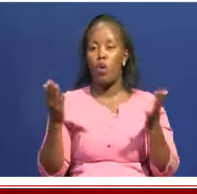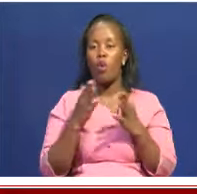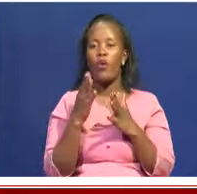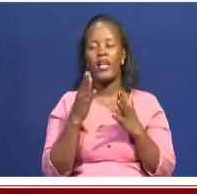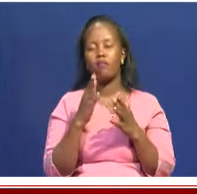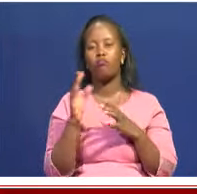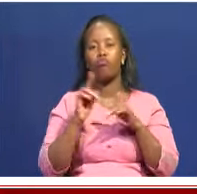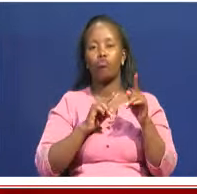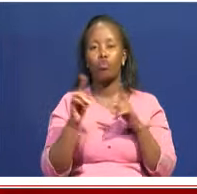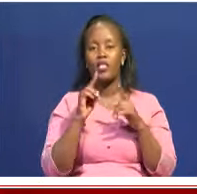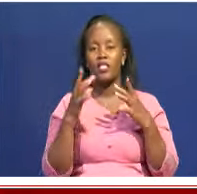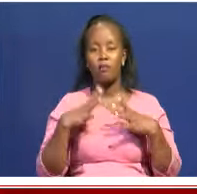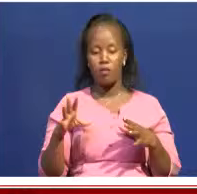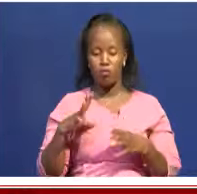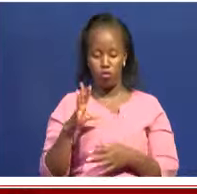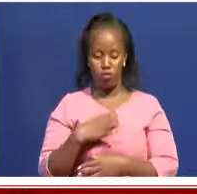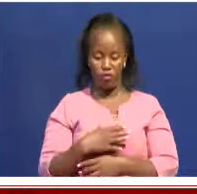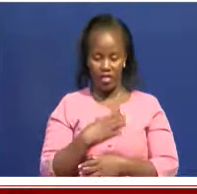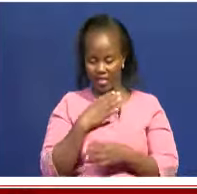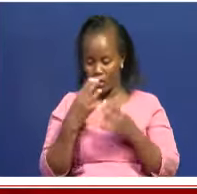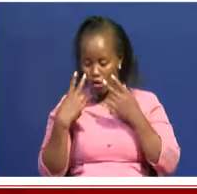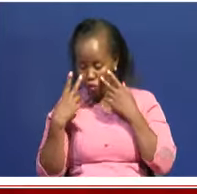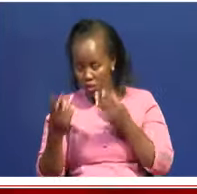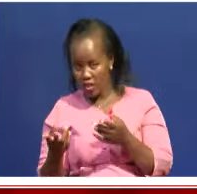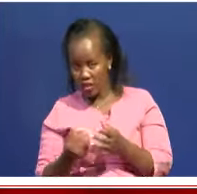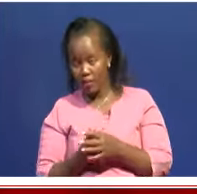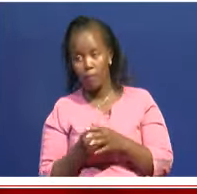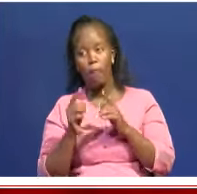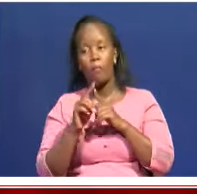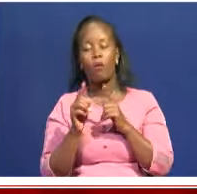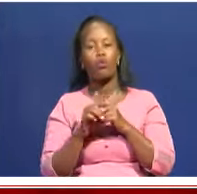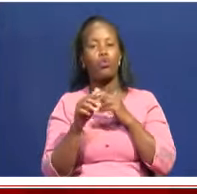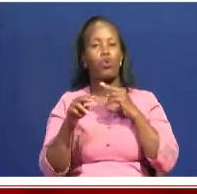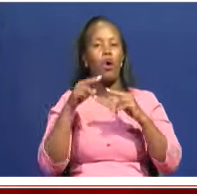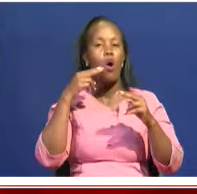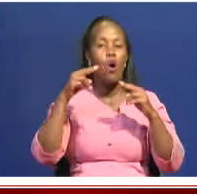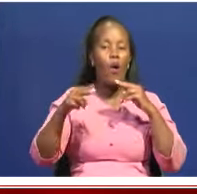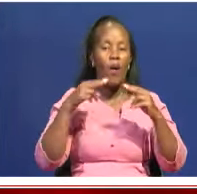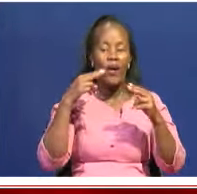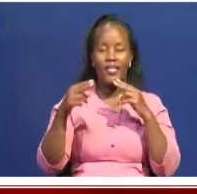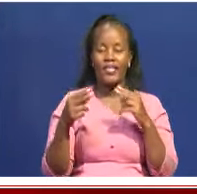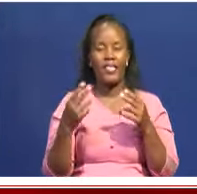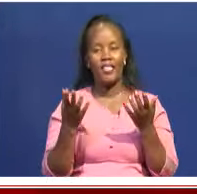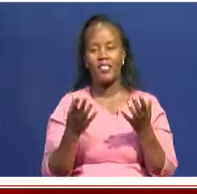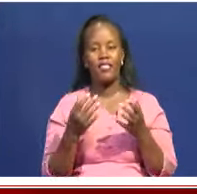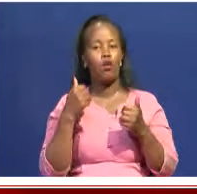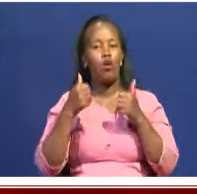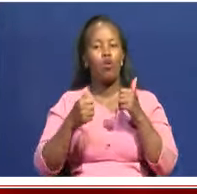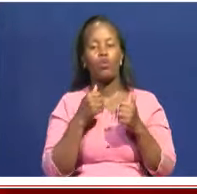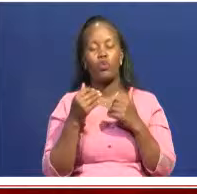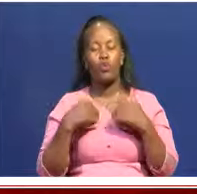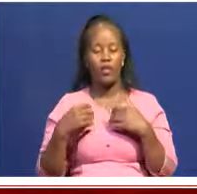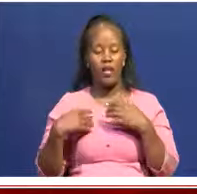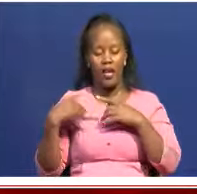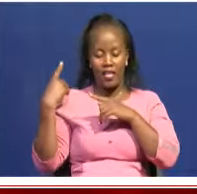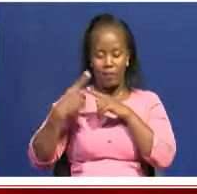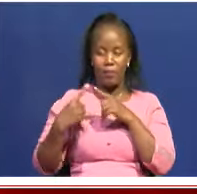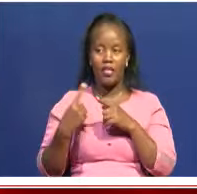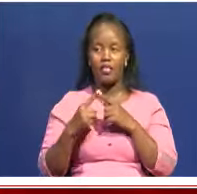this. That aside, there will be hotels, not five-star or high-end hotels, but at the same time. So, to experience the Turkana